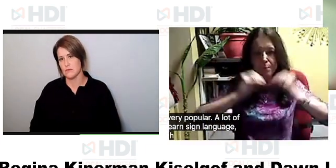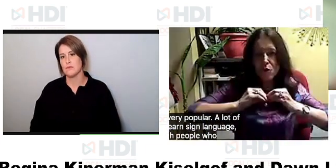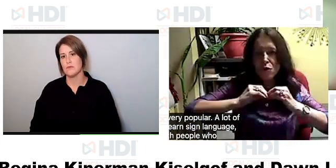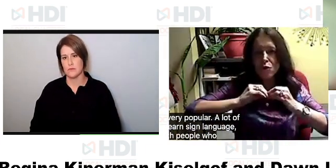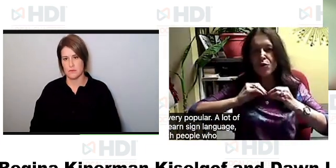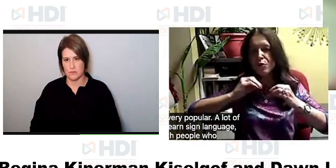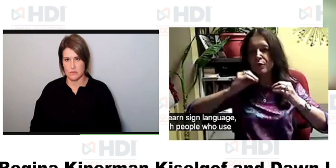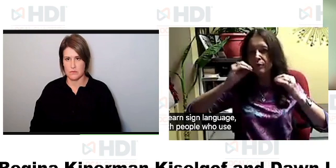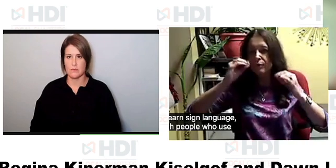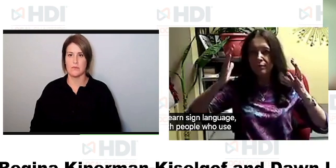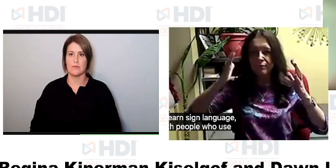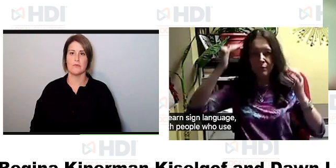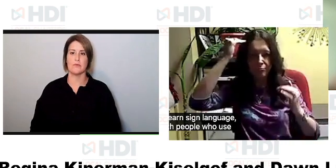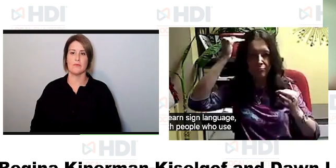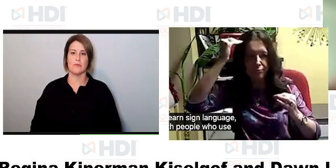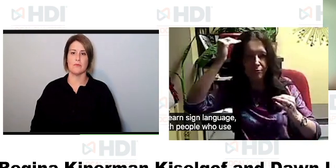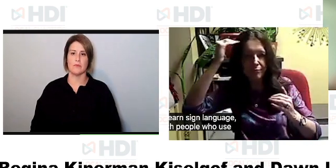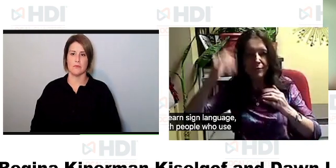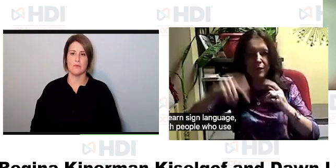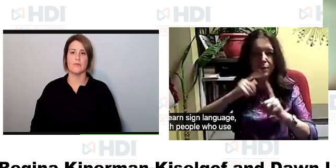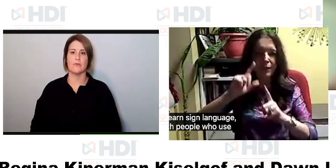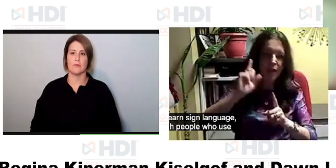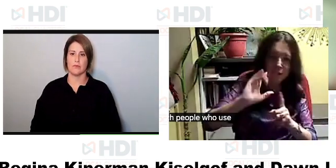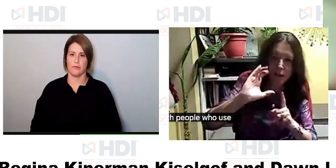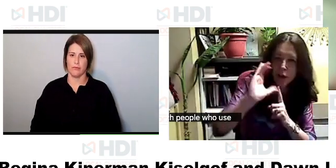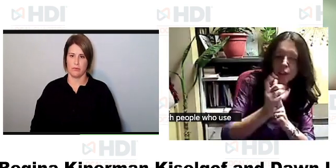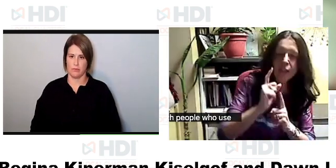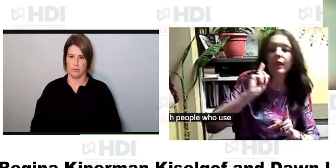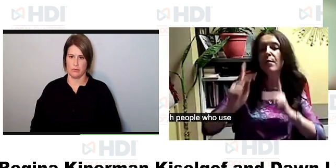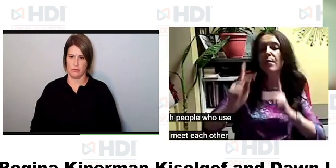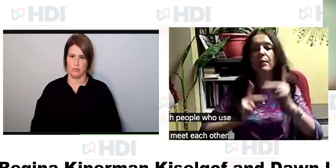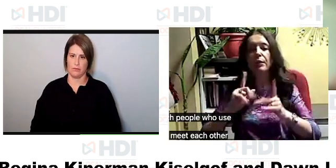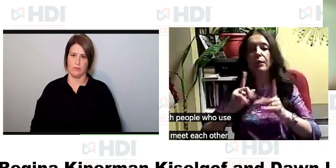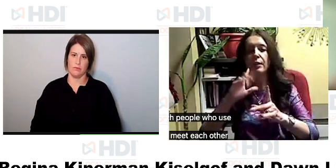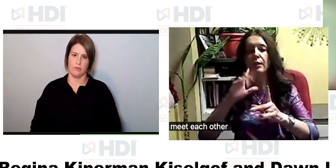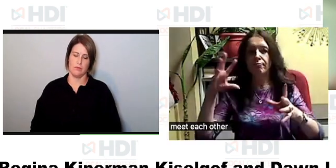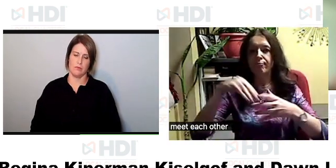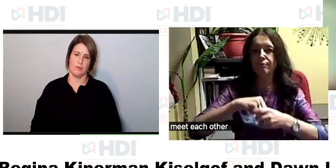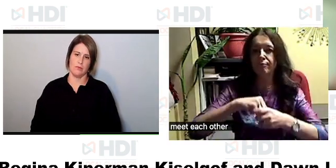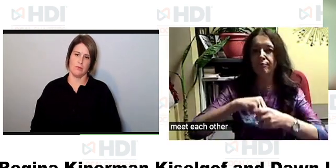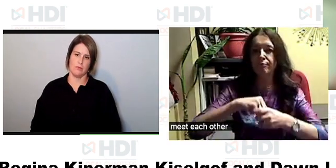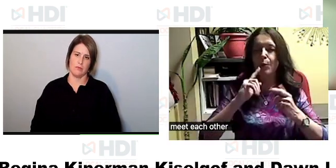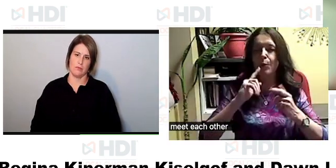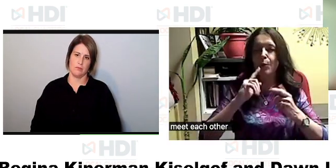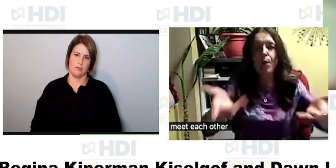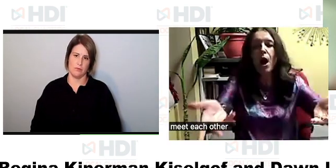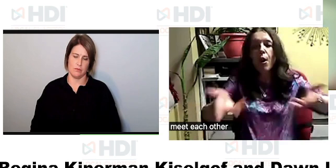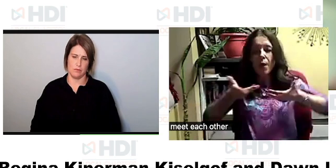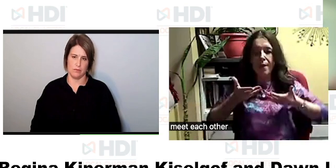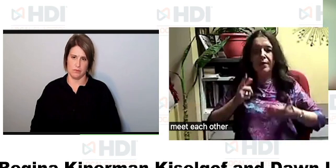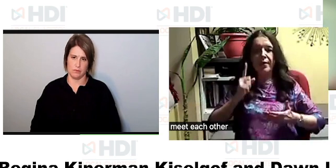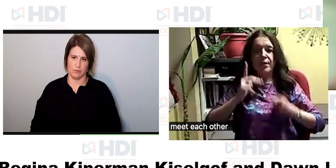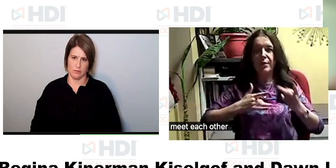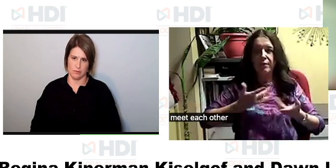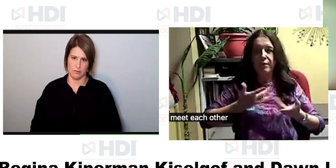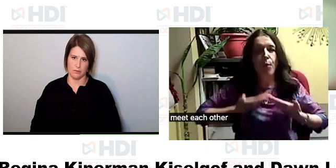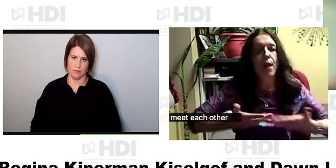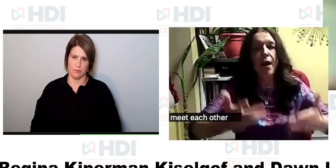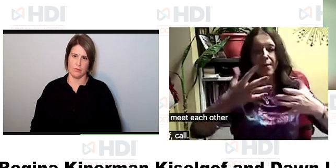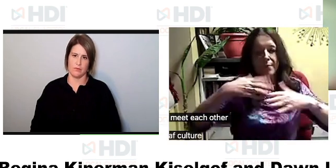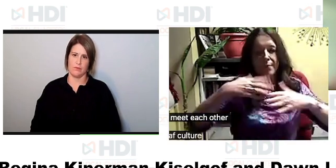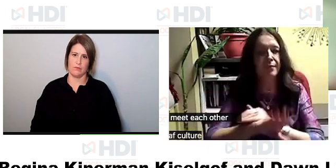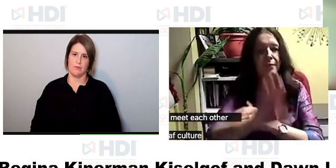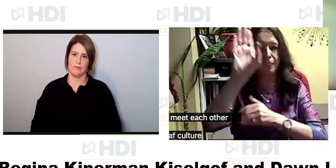use visual language so i think people are willing to meet each other halfway they want hearing people want to learn about deaf culture